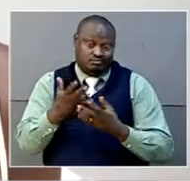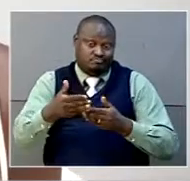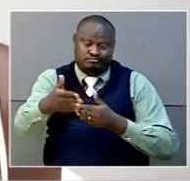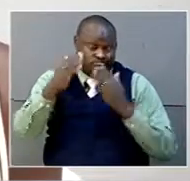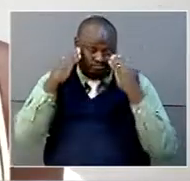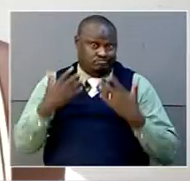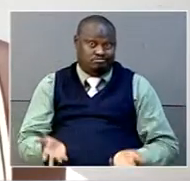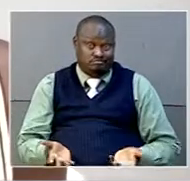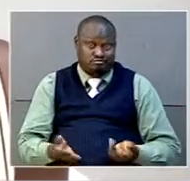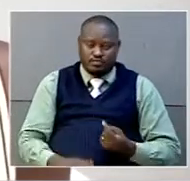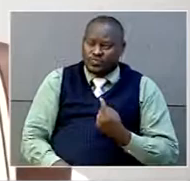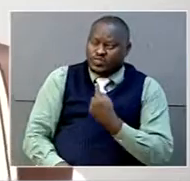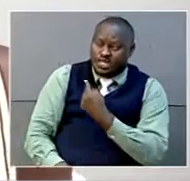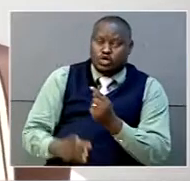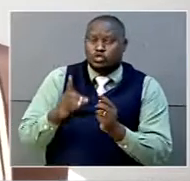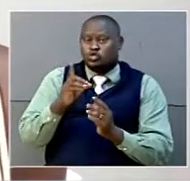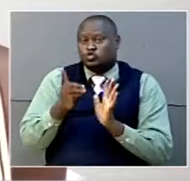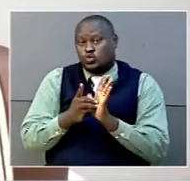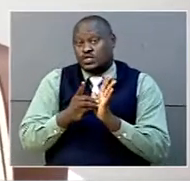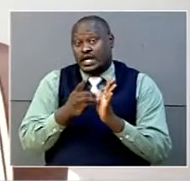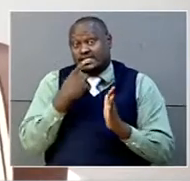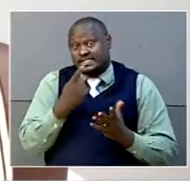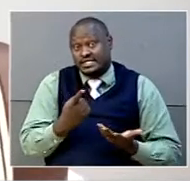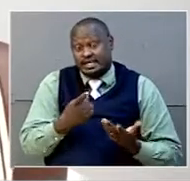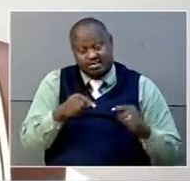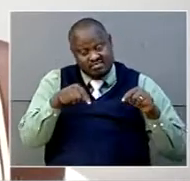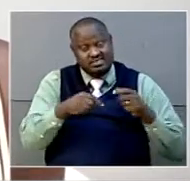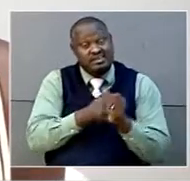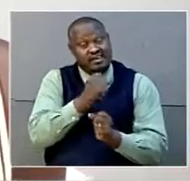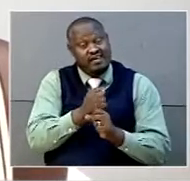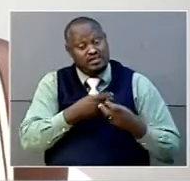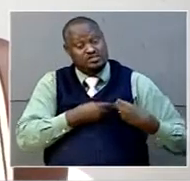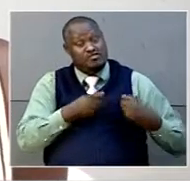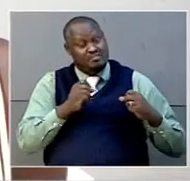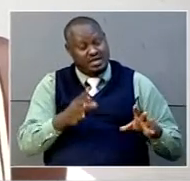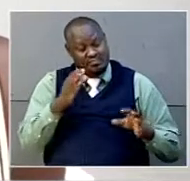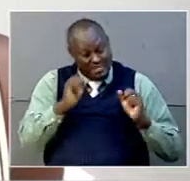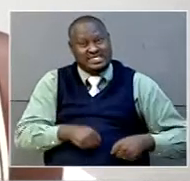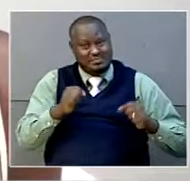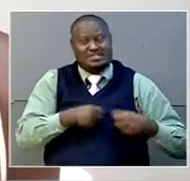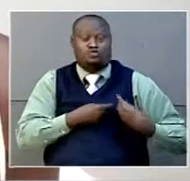they care about working together.